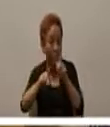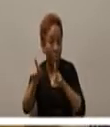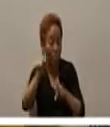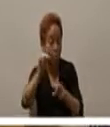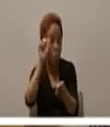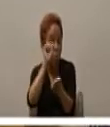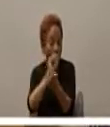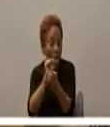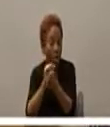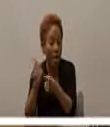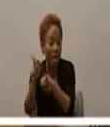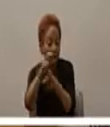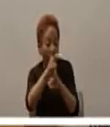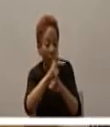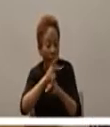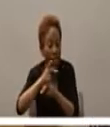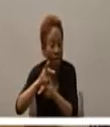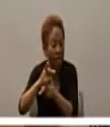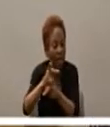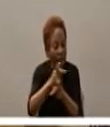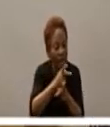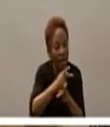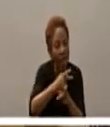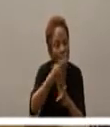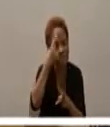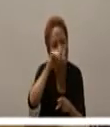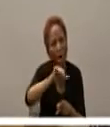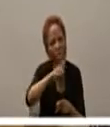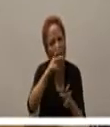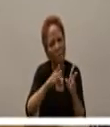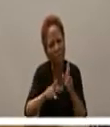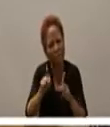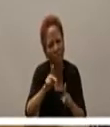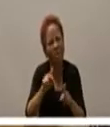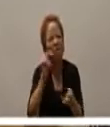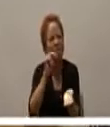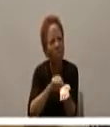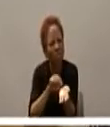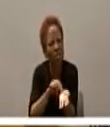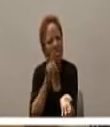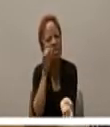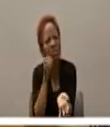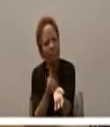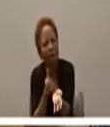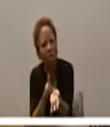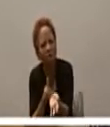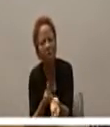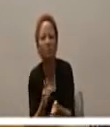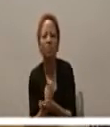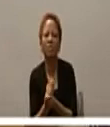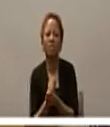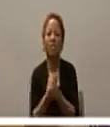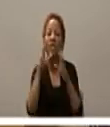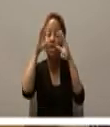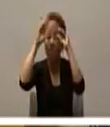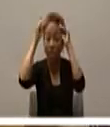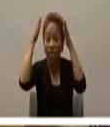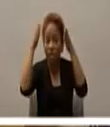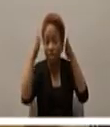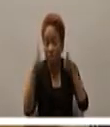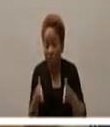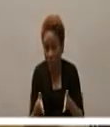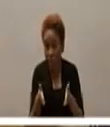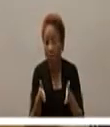but who reach out in great care and compassion I think of teachers who go above and beyond